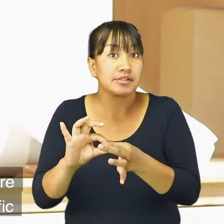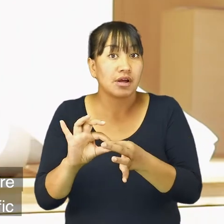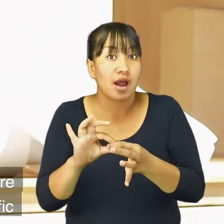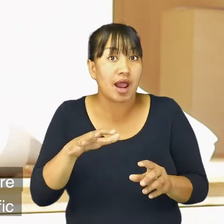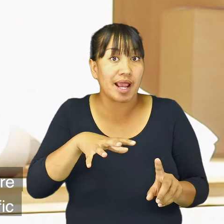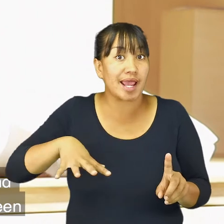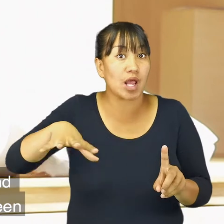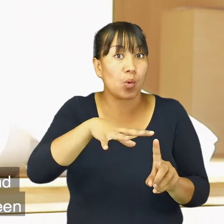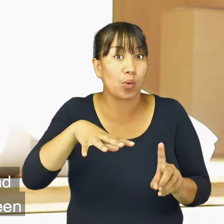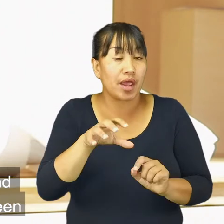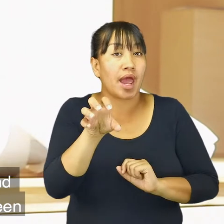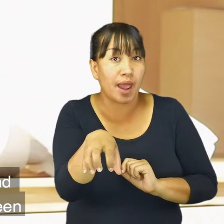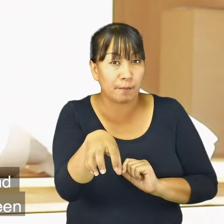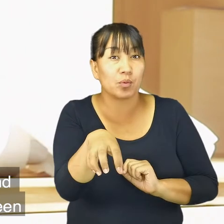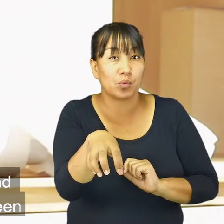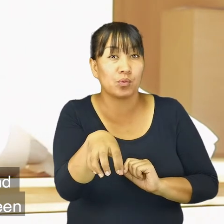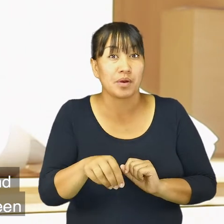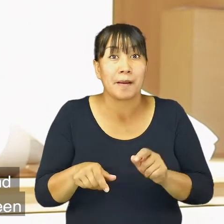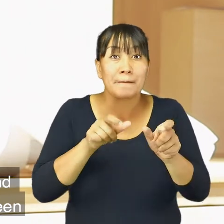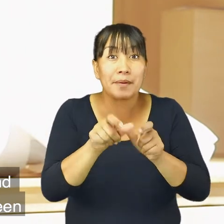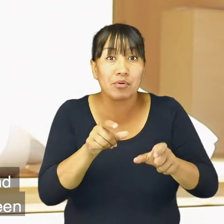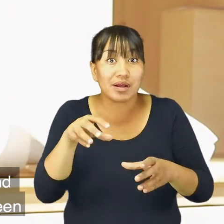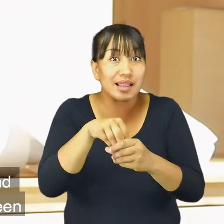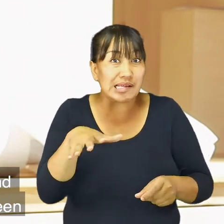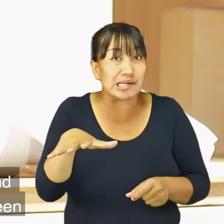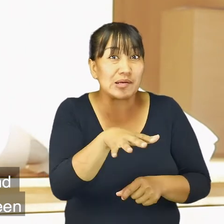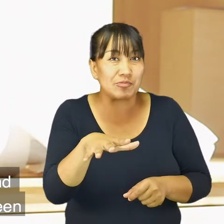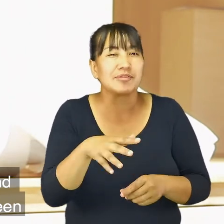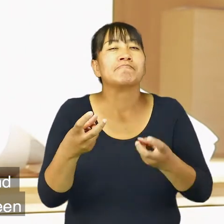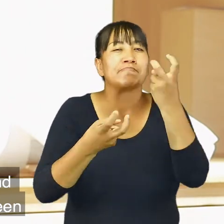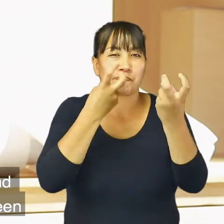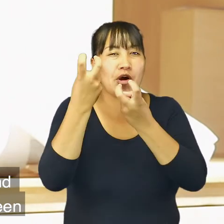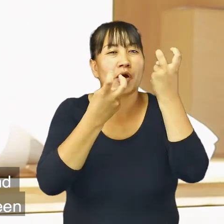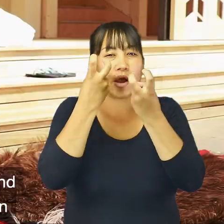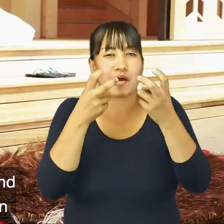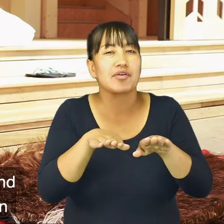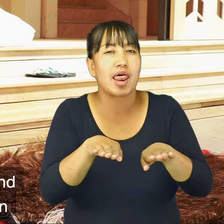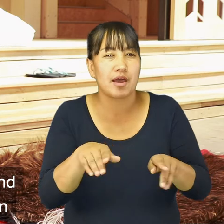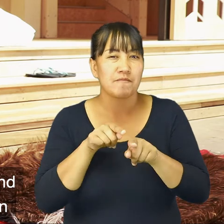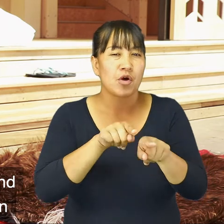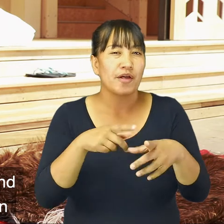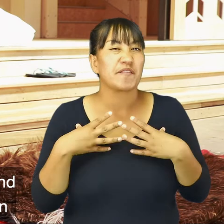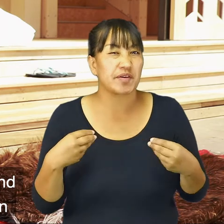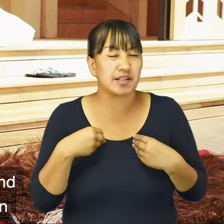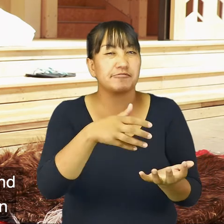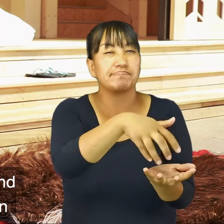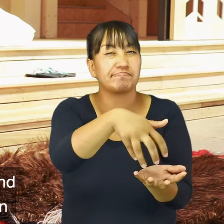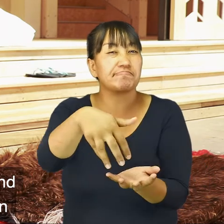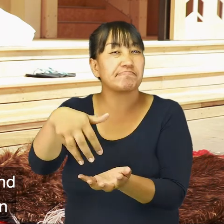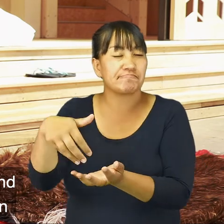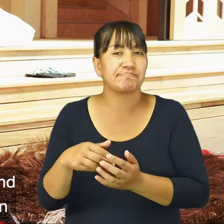or a specific iwi or hapu, they will try and find the birds that have been tagged from that